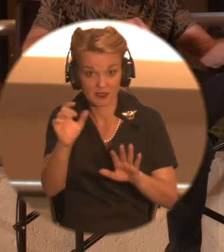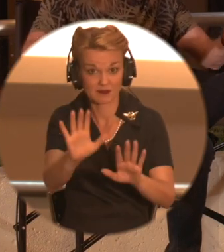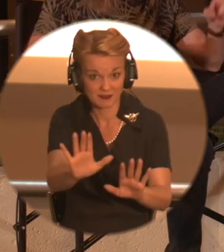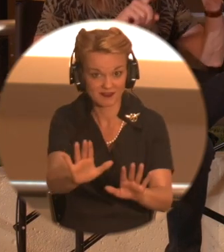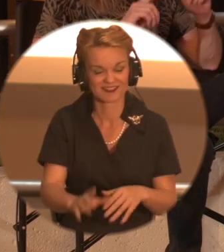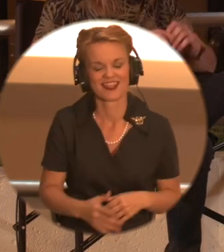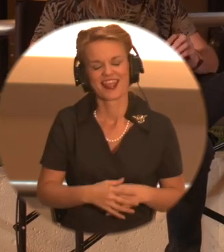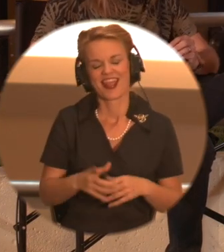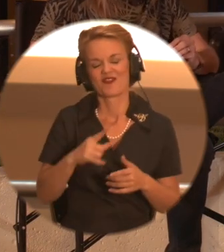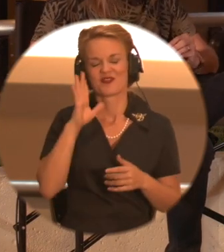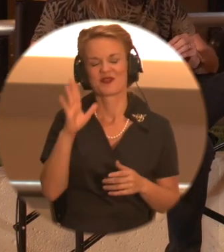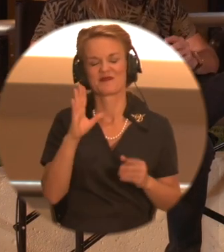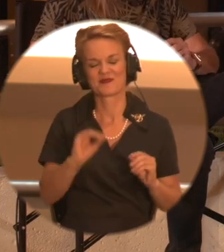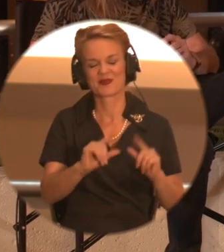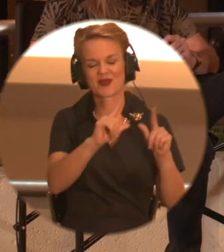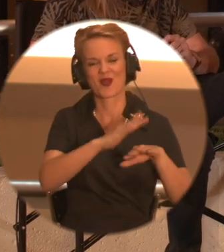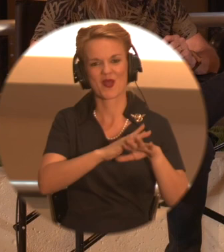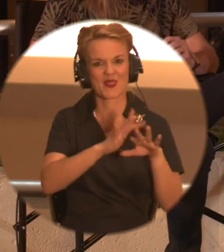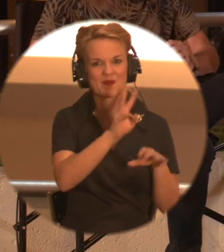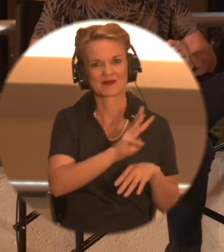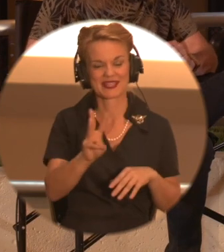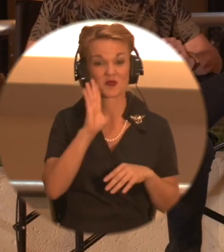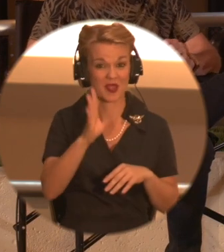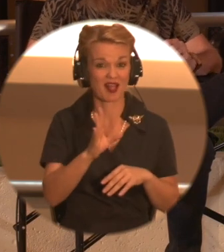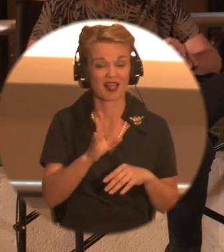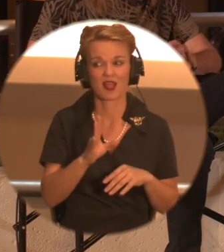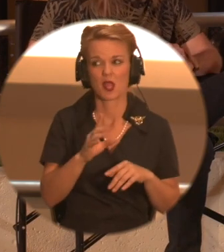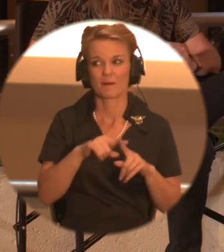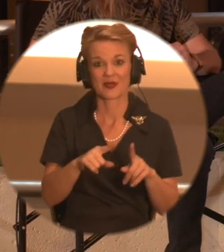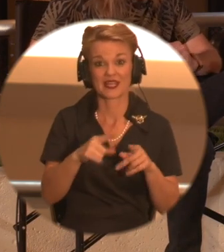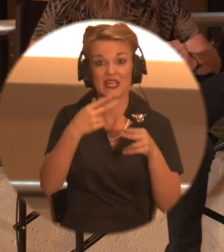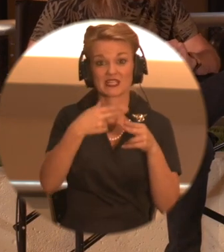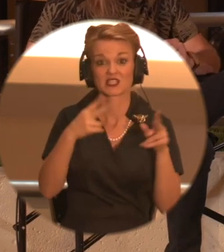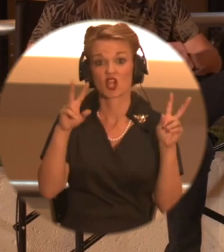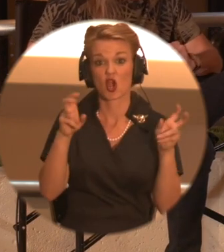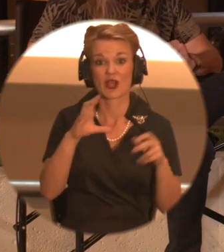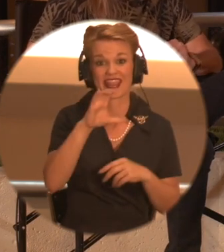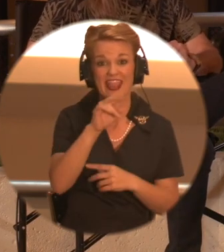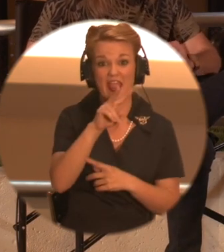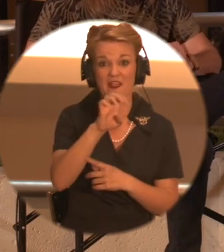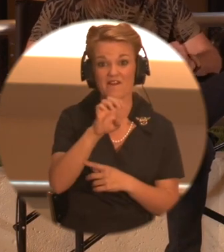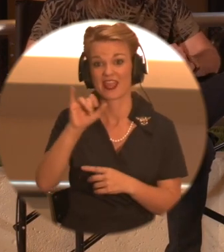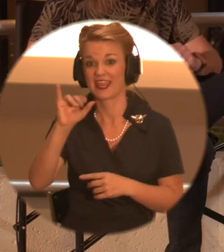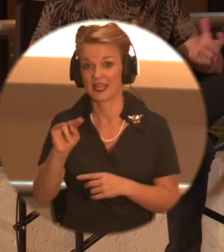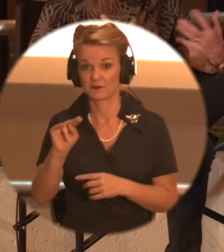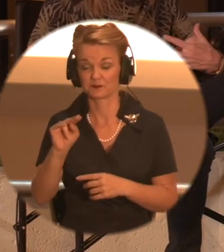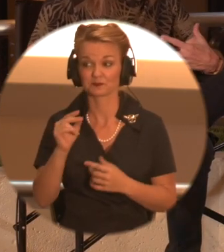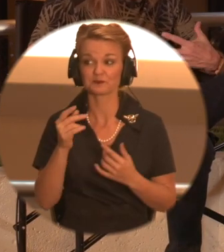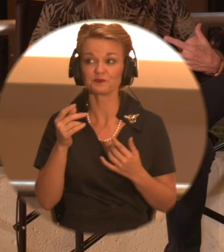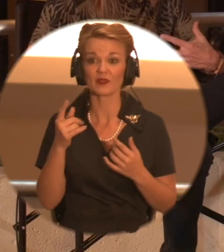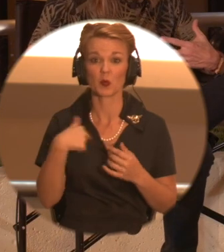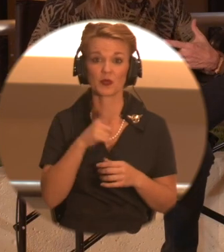on the website. Now, is this going to be on the, uh, the cave in web or, uh, or the show is called cave in. Cave in dedicated website, or we're going to send it to